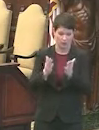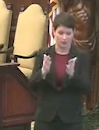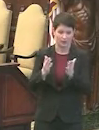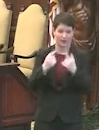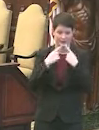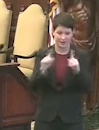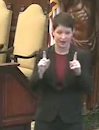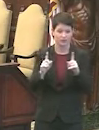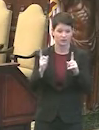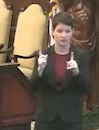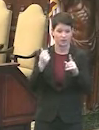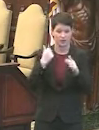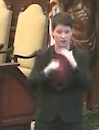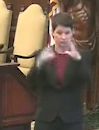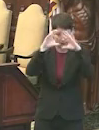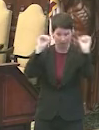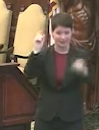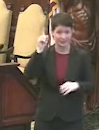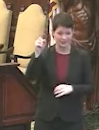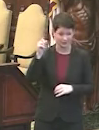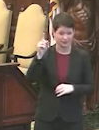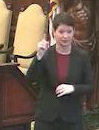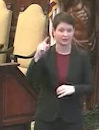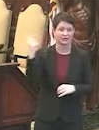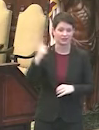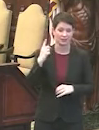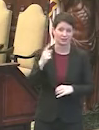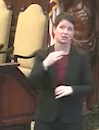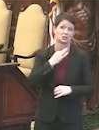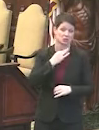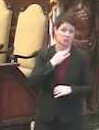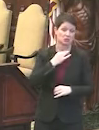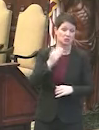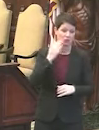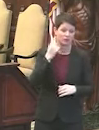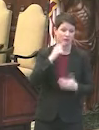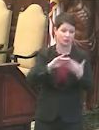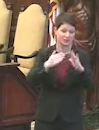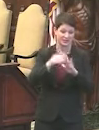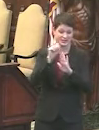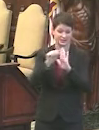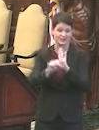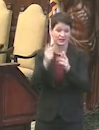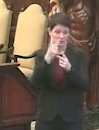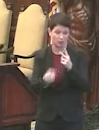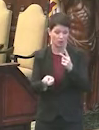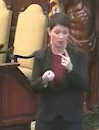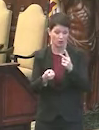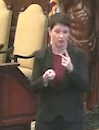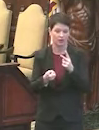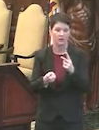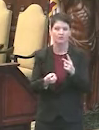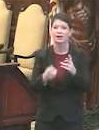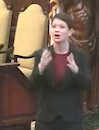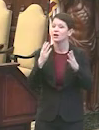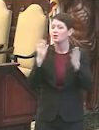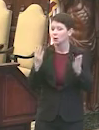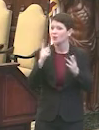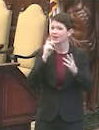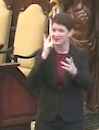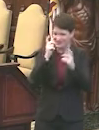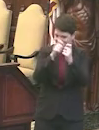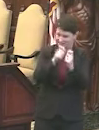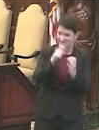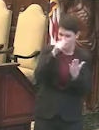announced by the president is something that's intriguing and good for cities and States. The devil lies in the details as to